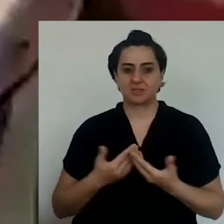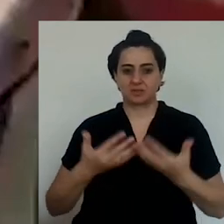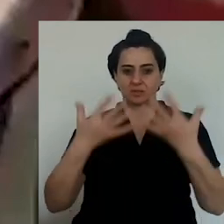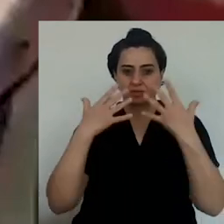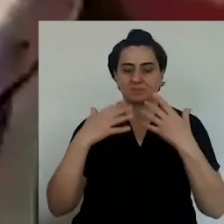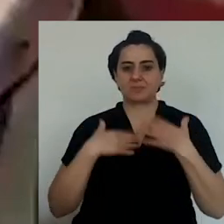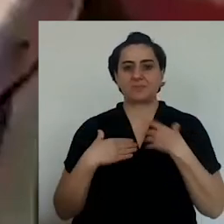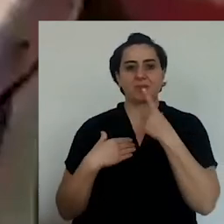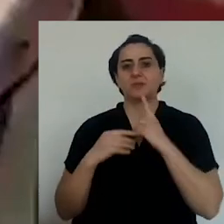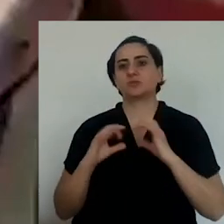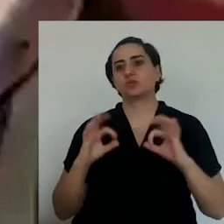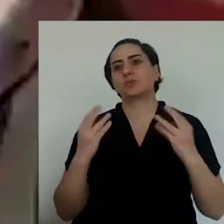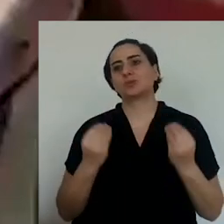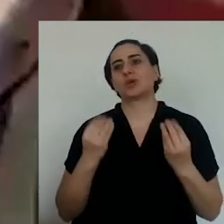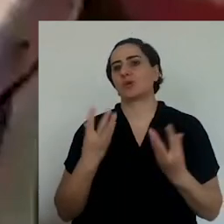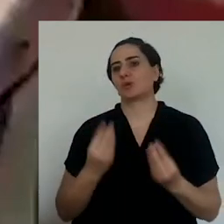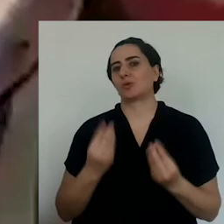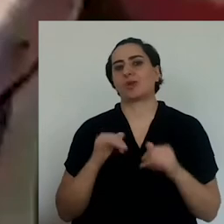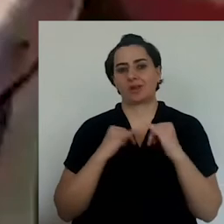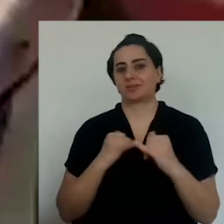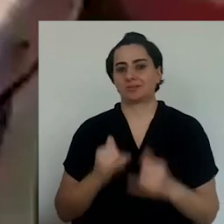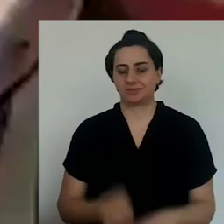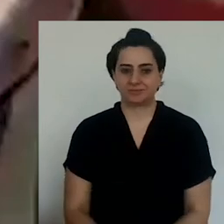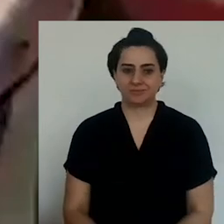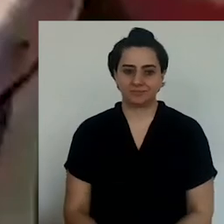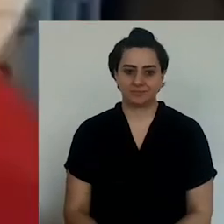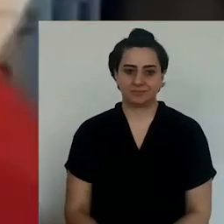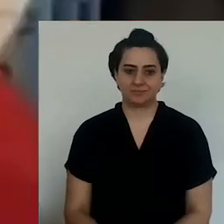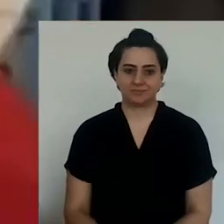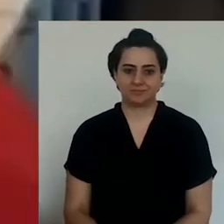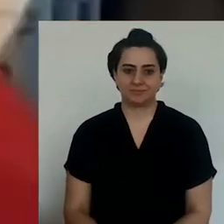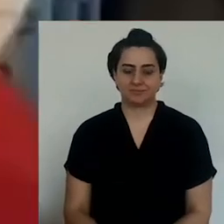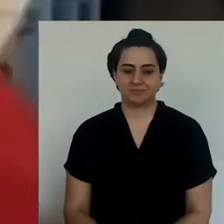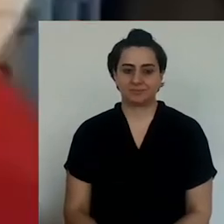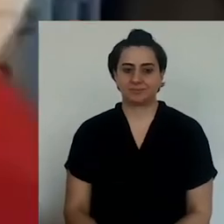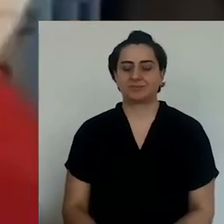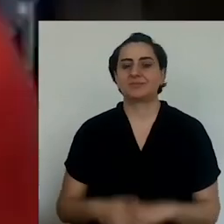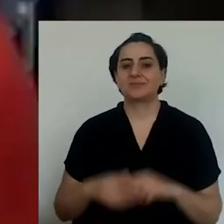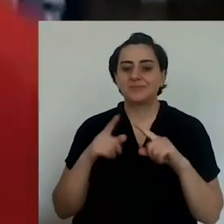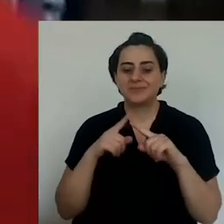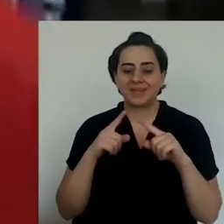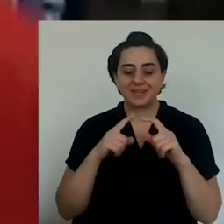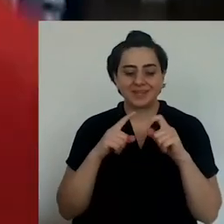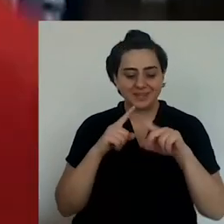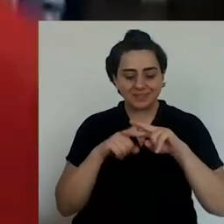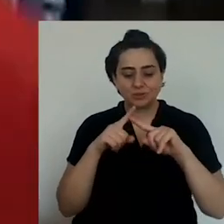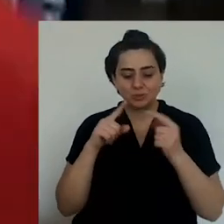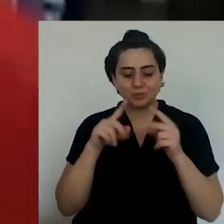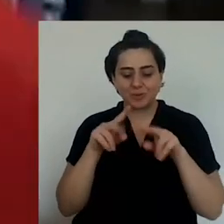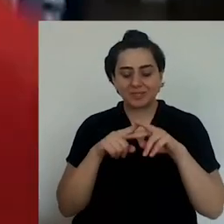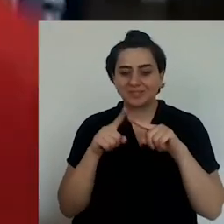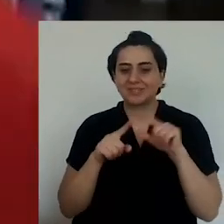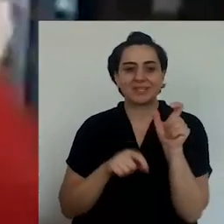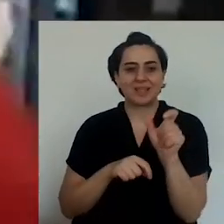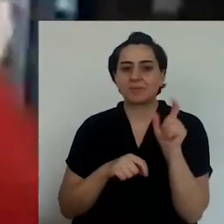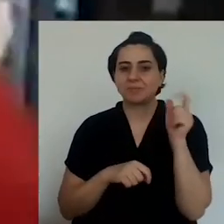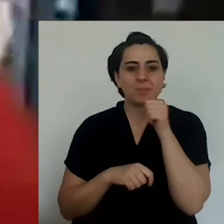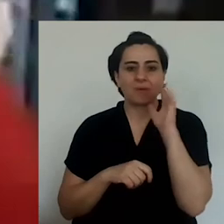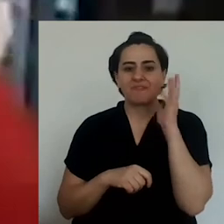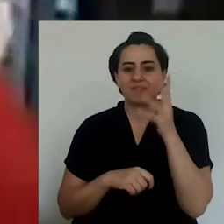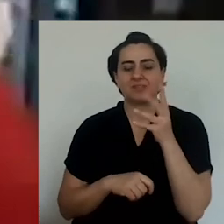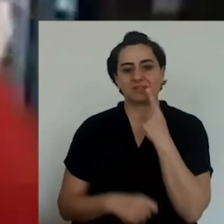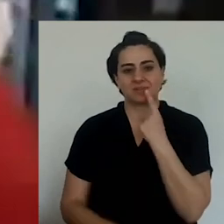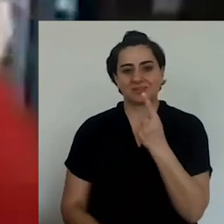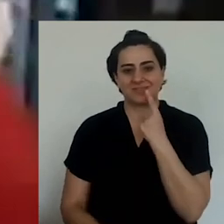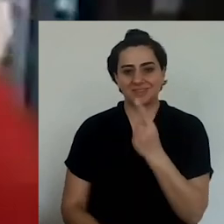If you decorate me like this, then I would be delicious too. Fethullah was a